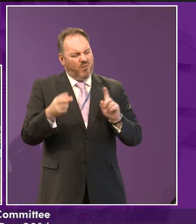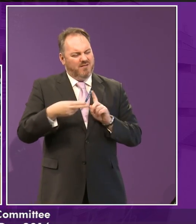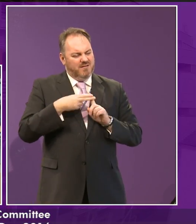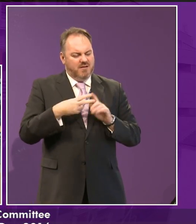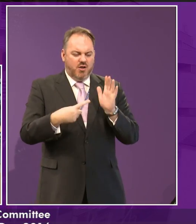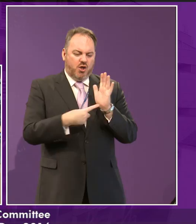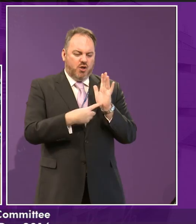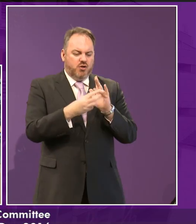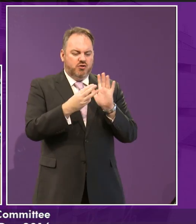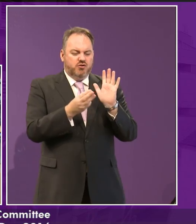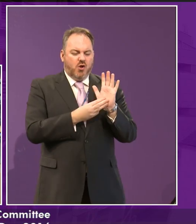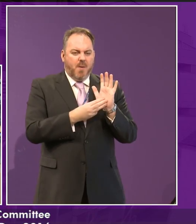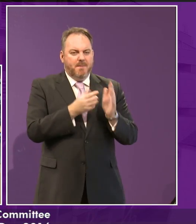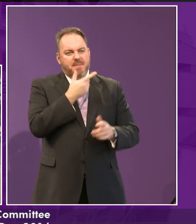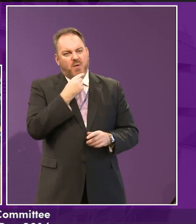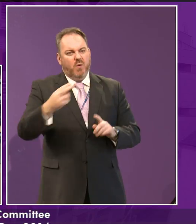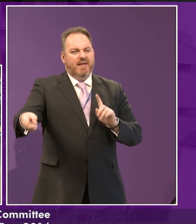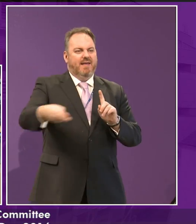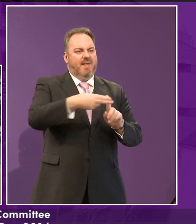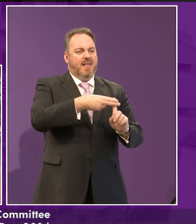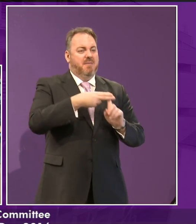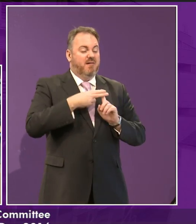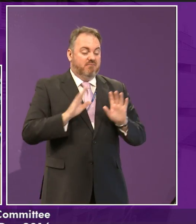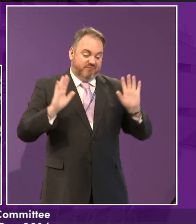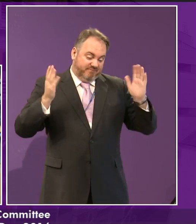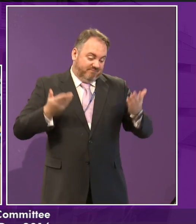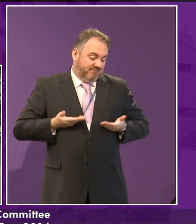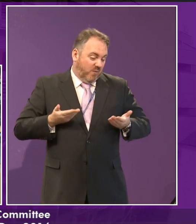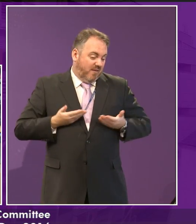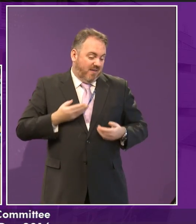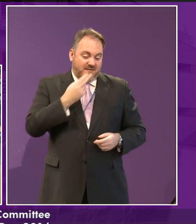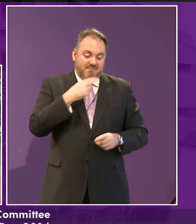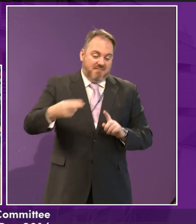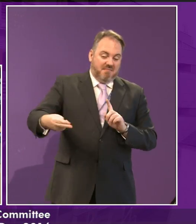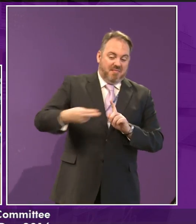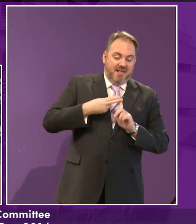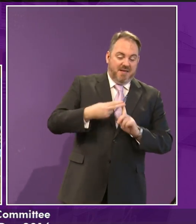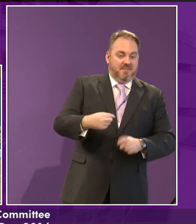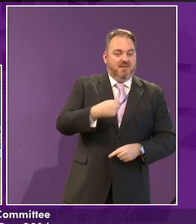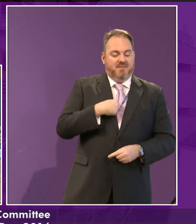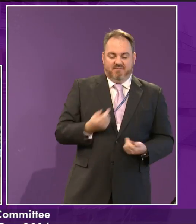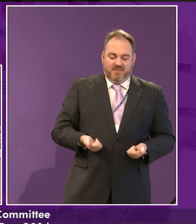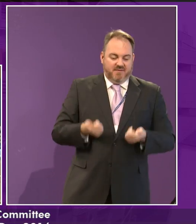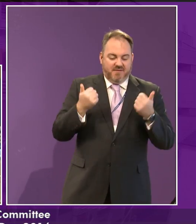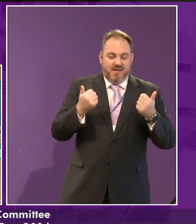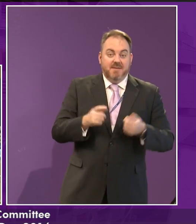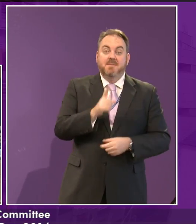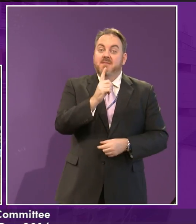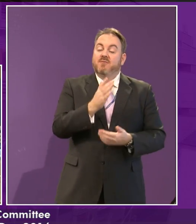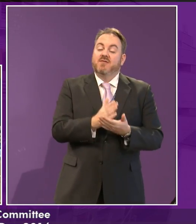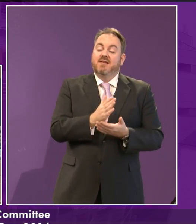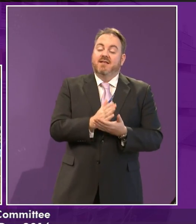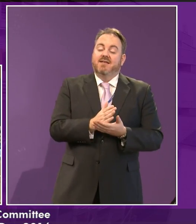which didn't really bother me because I enjoyed playing football and things like that. But you're right,